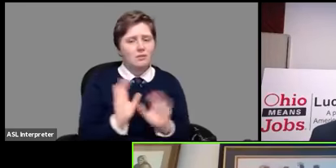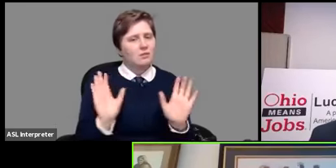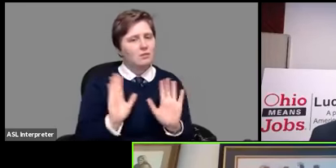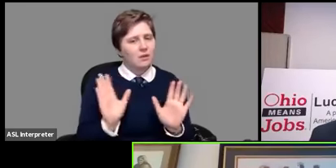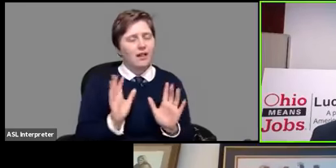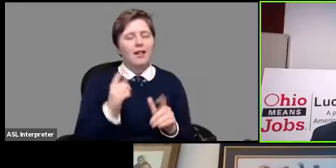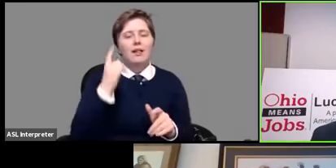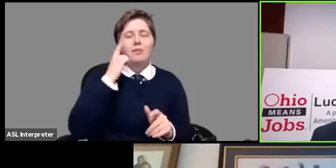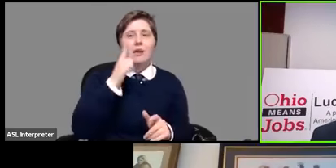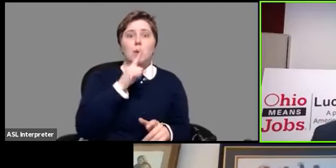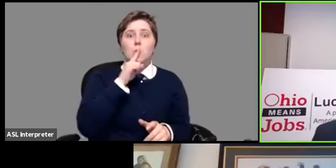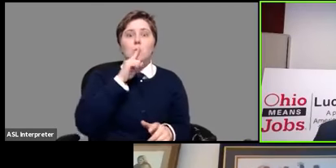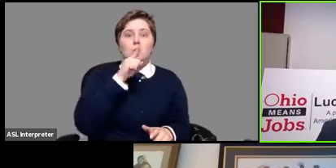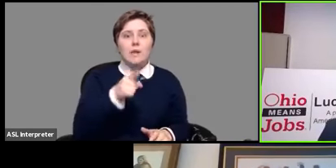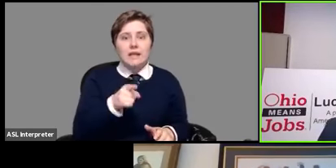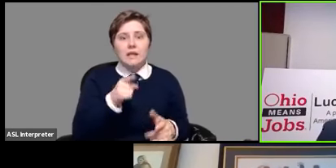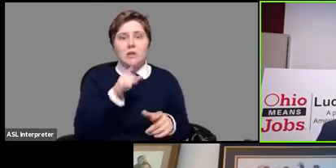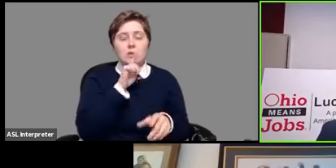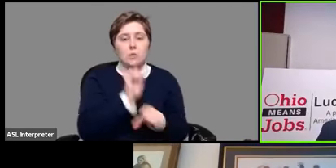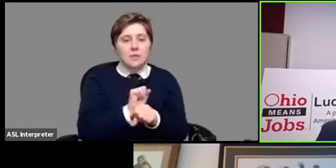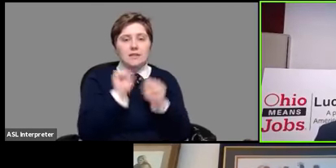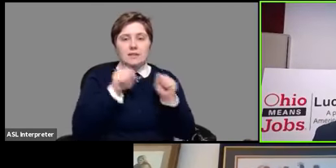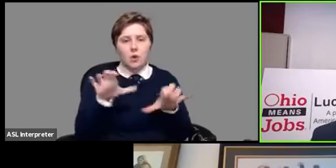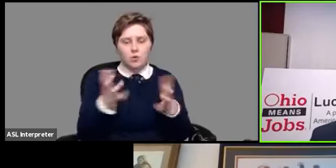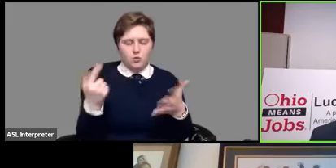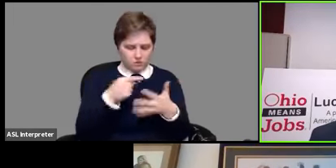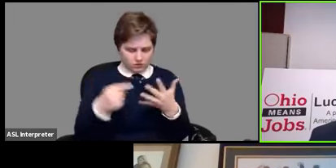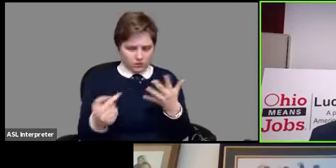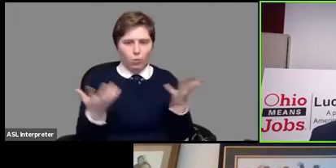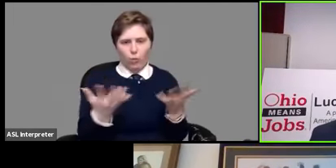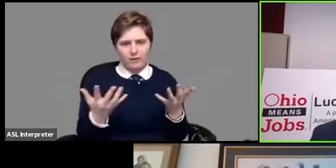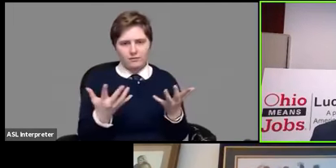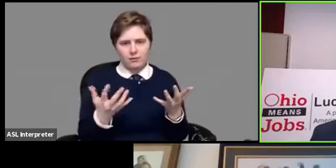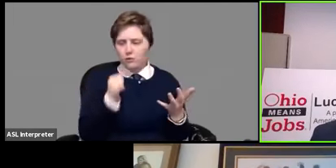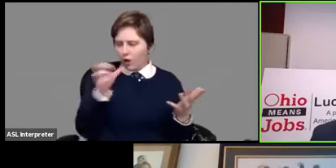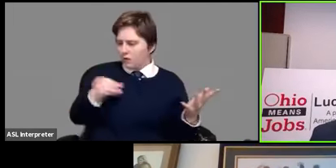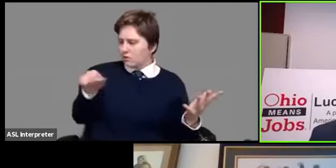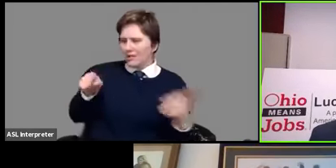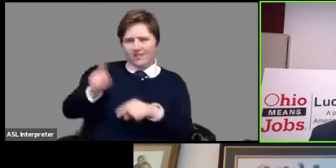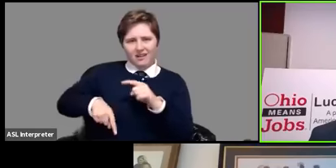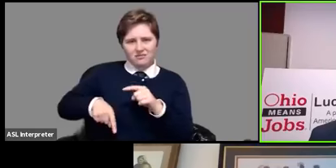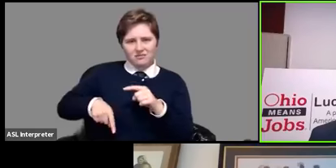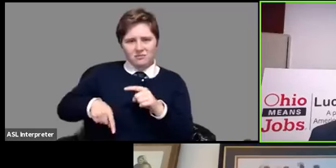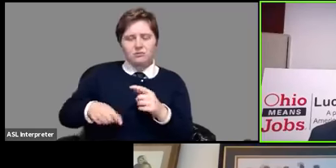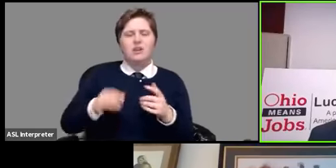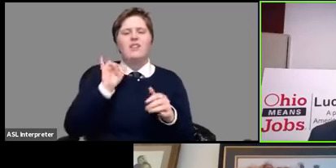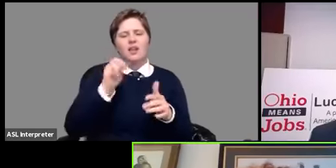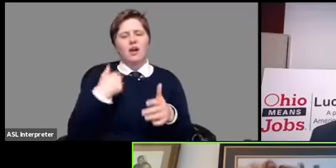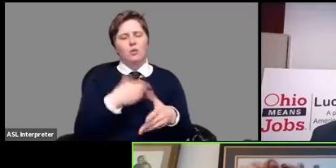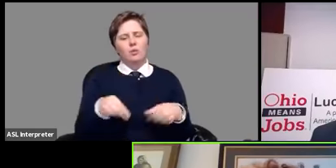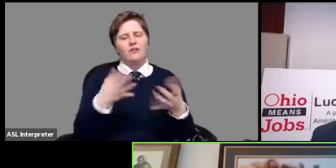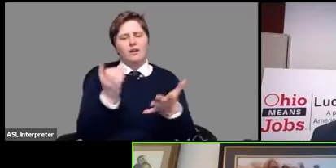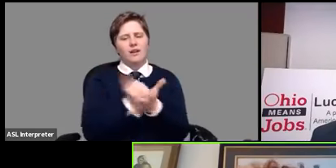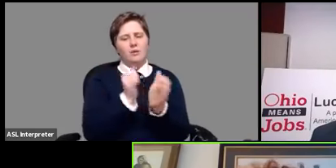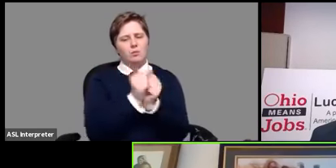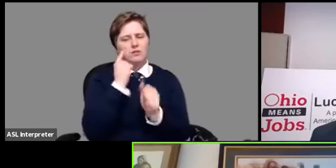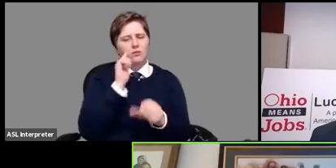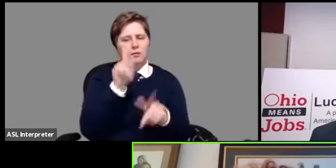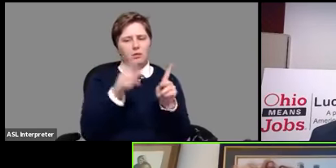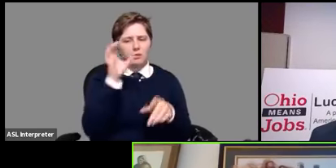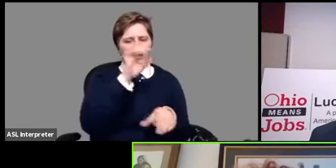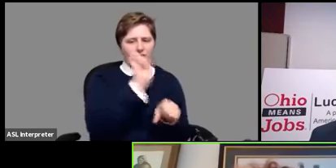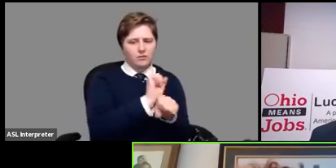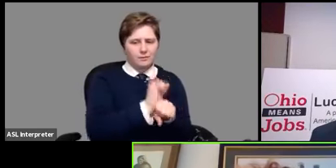um so those are some of the other things that we're providing assistance in um for job seekers yeah in a lot of ways